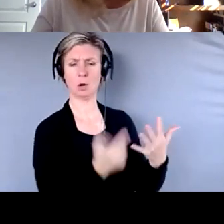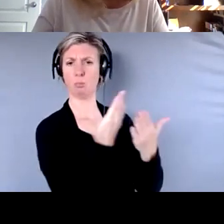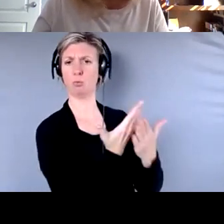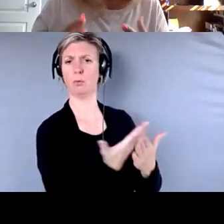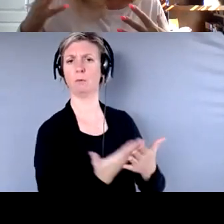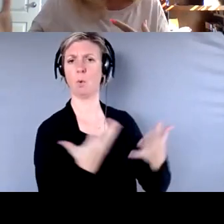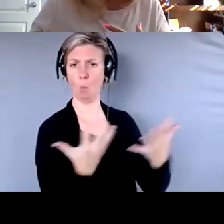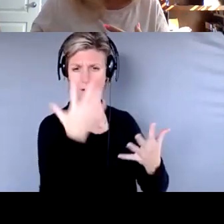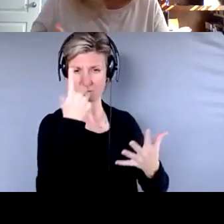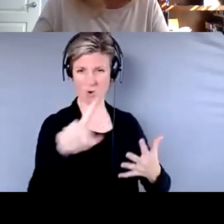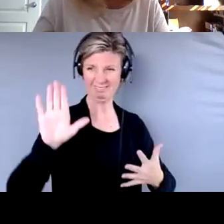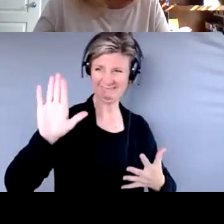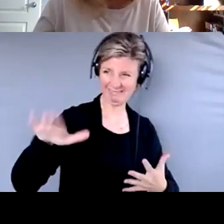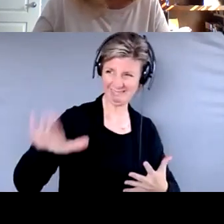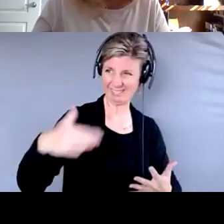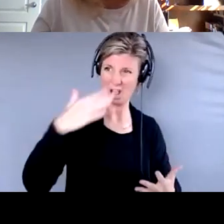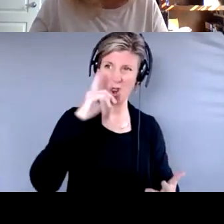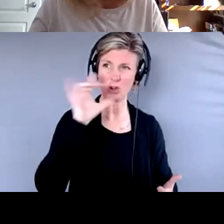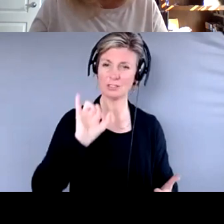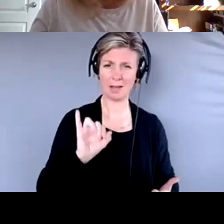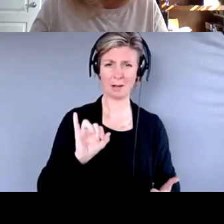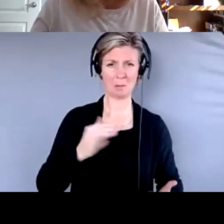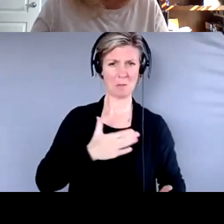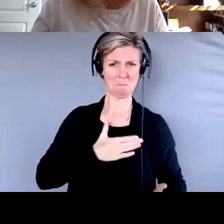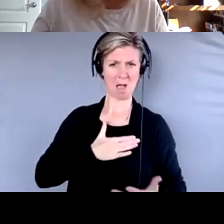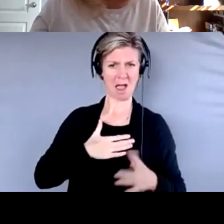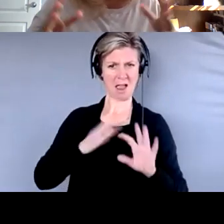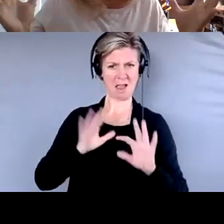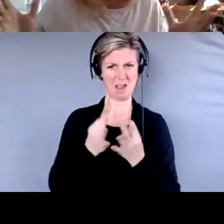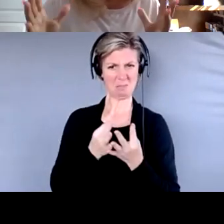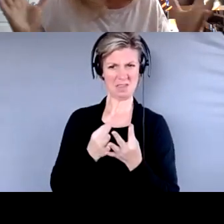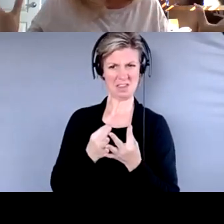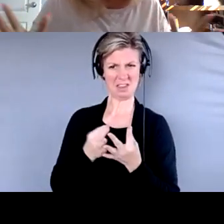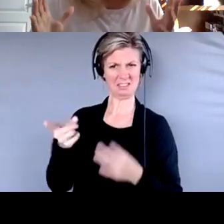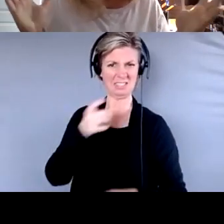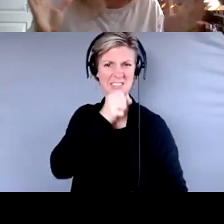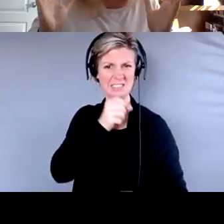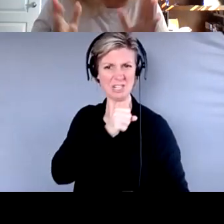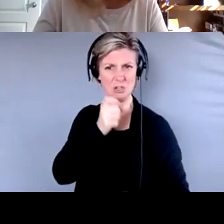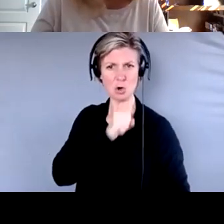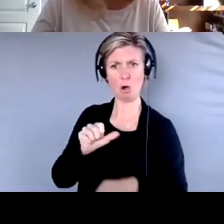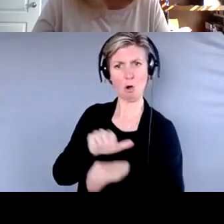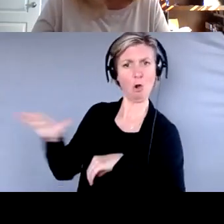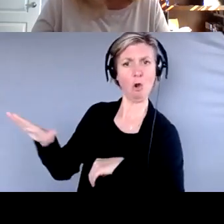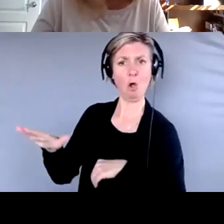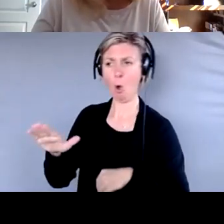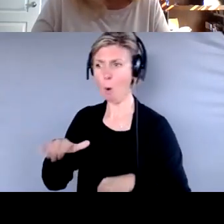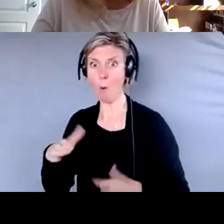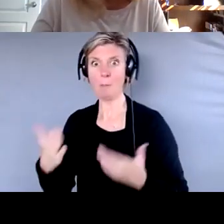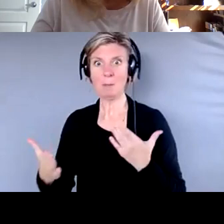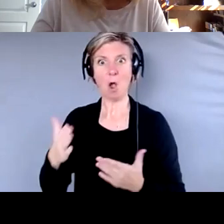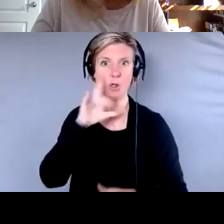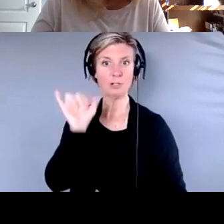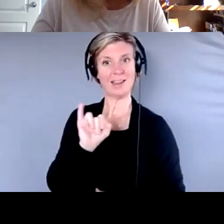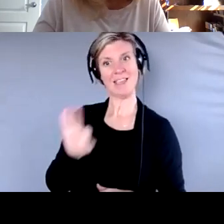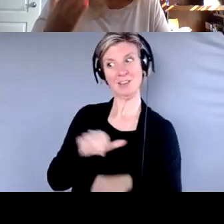advantage of by either a romance scam or scam being told they're going to win millions in Bitcoin or whatever the current scam